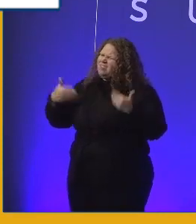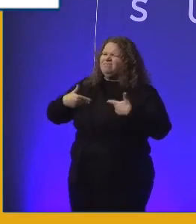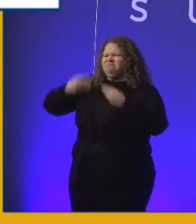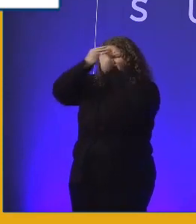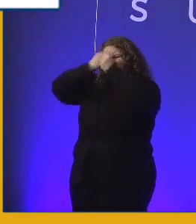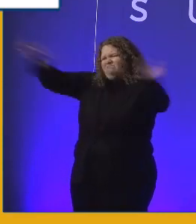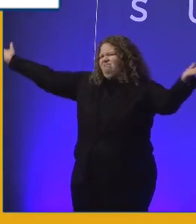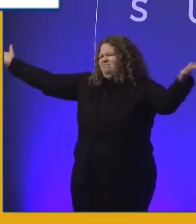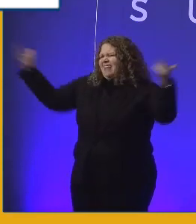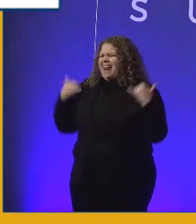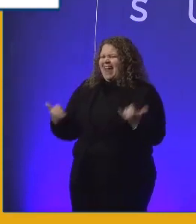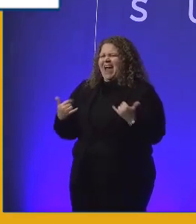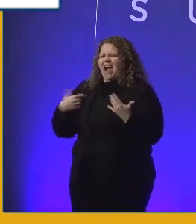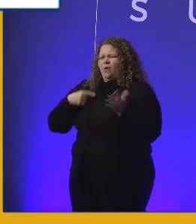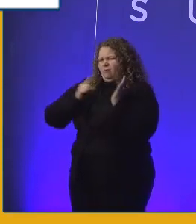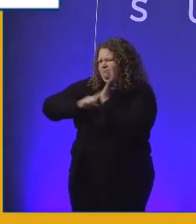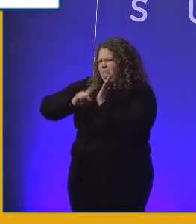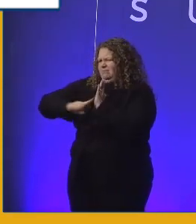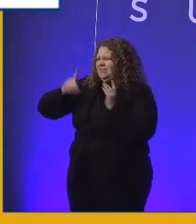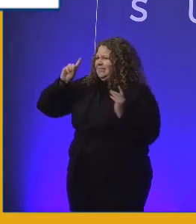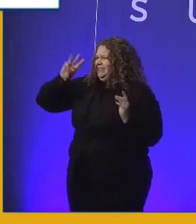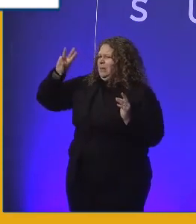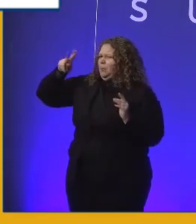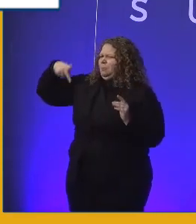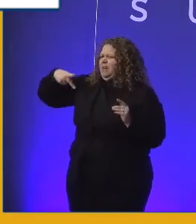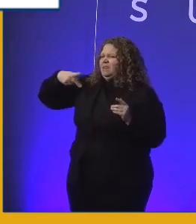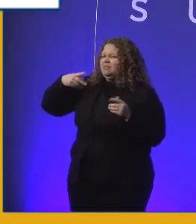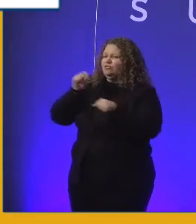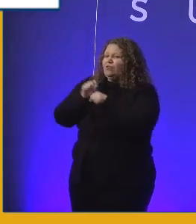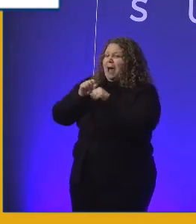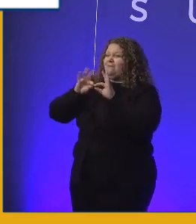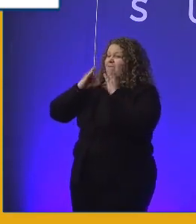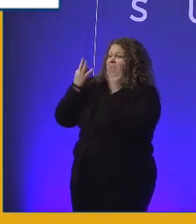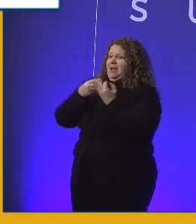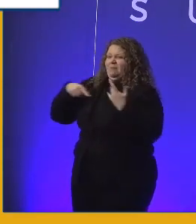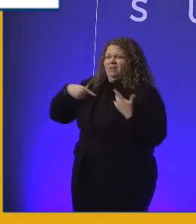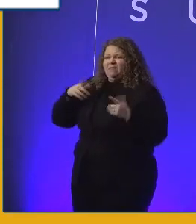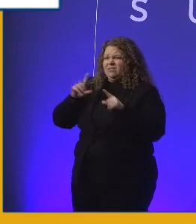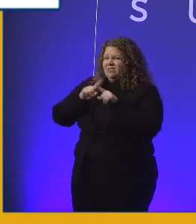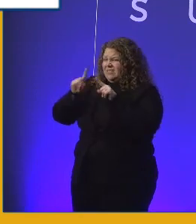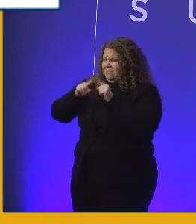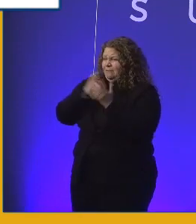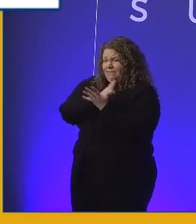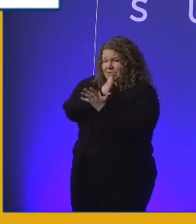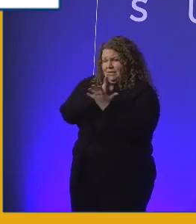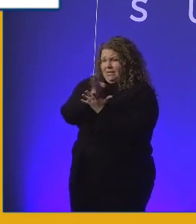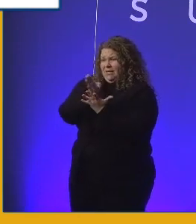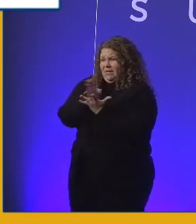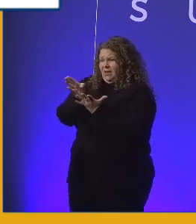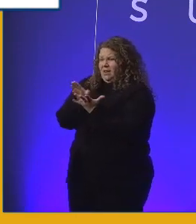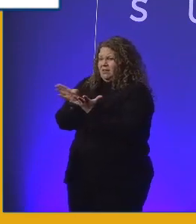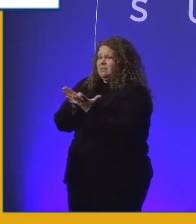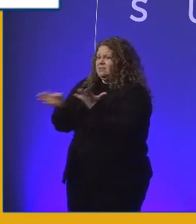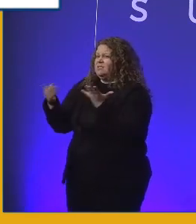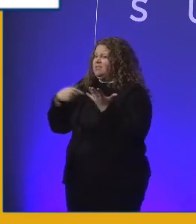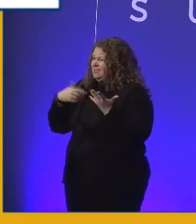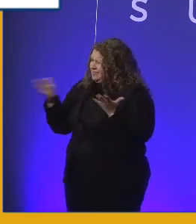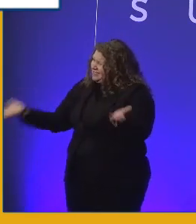DWP job role families and different areas of work and encourage them to take on the learning as well.